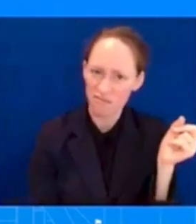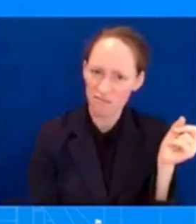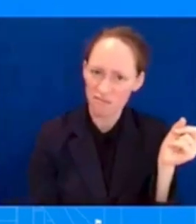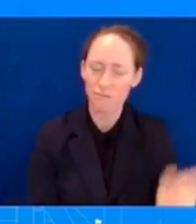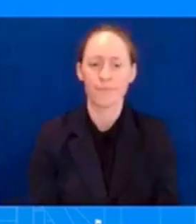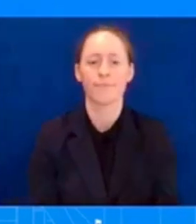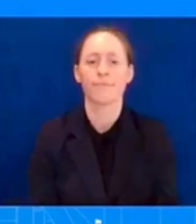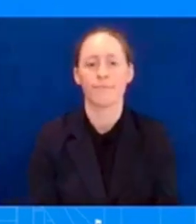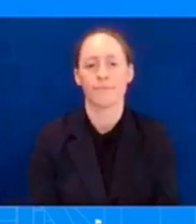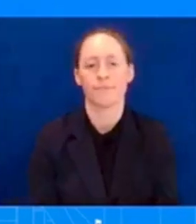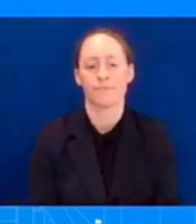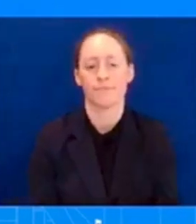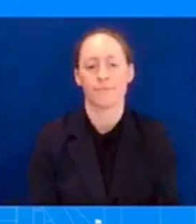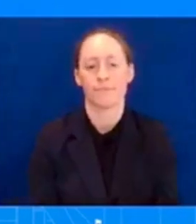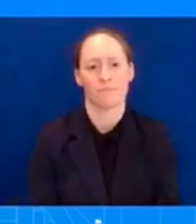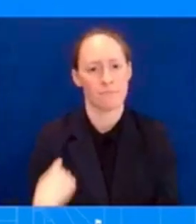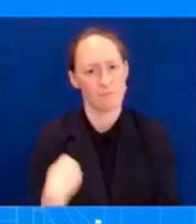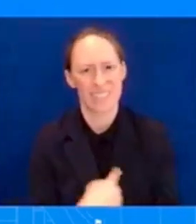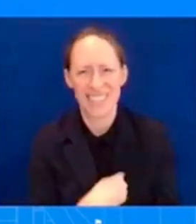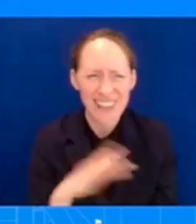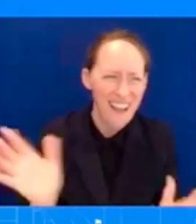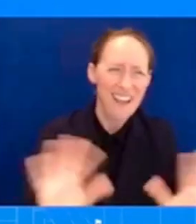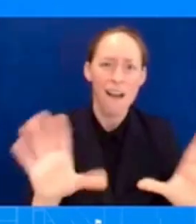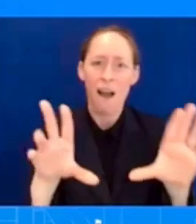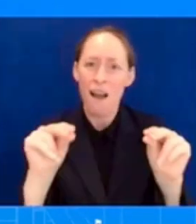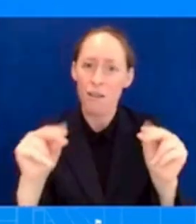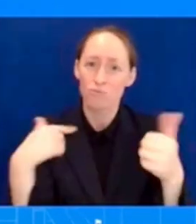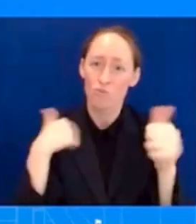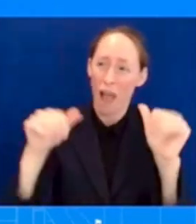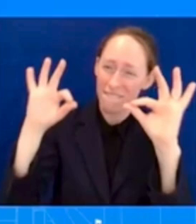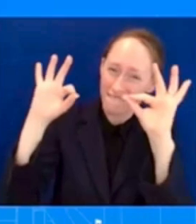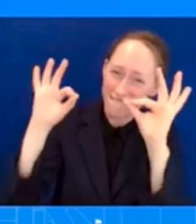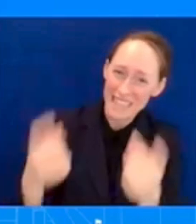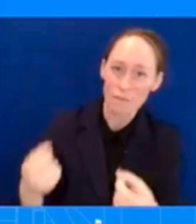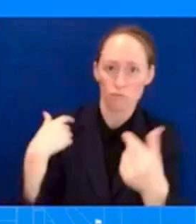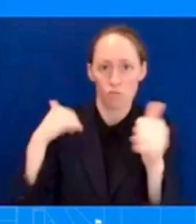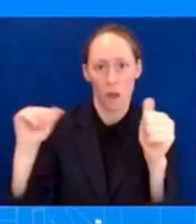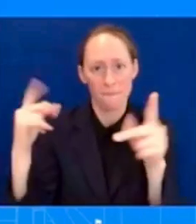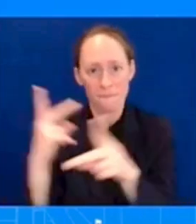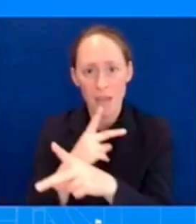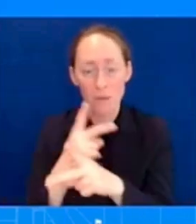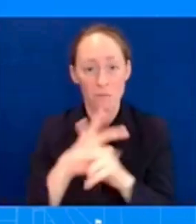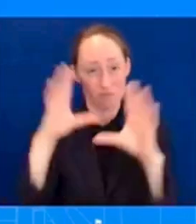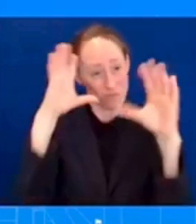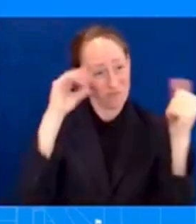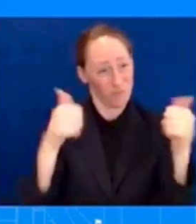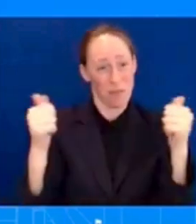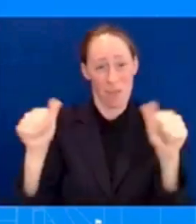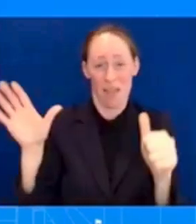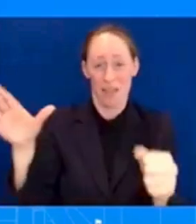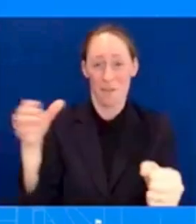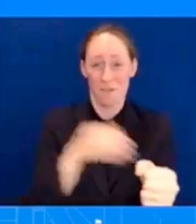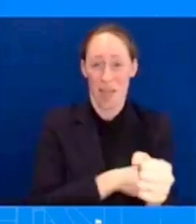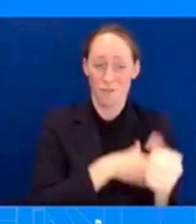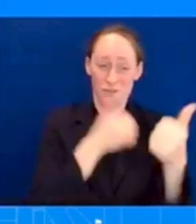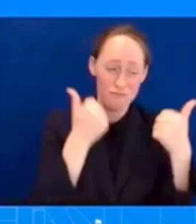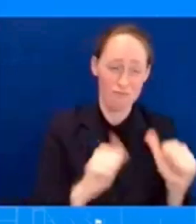the President is doing everything that he can to make sure that we're dealing with this in a way